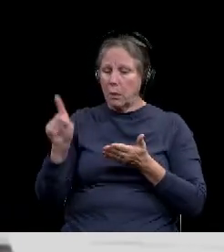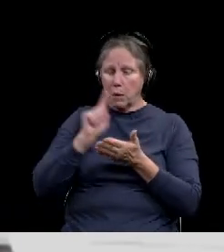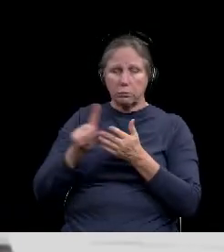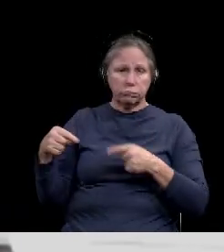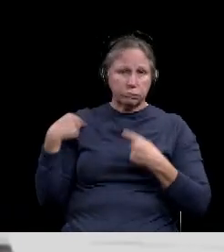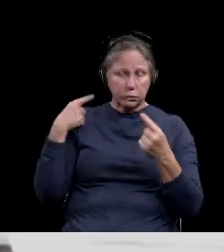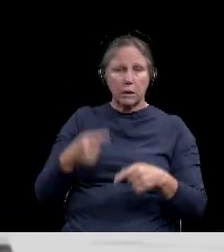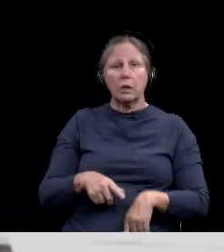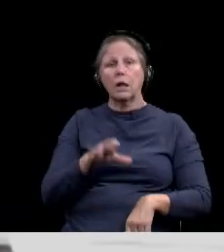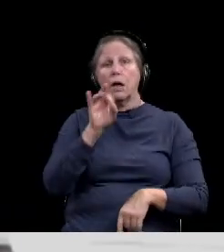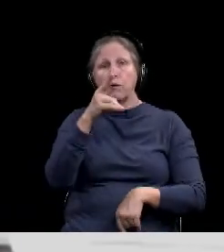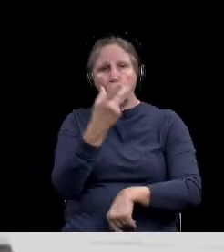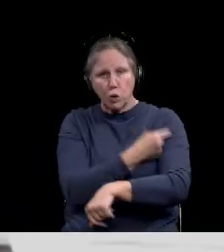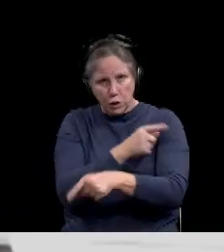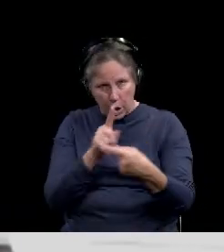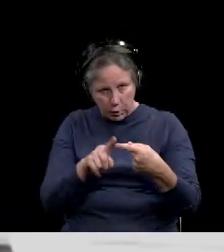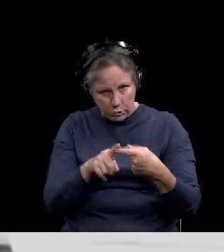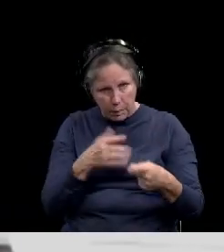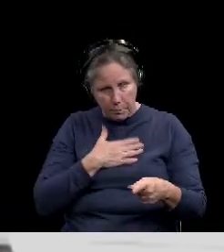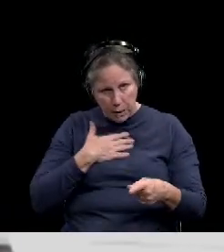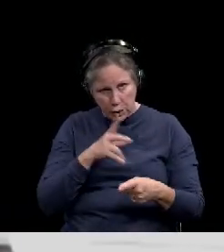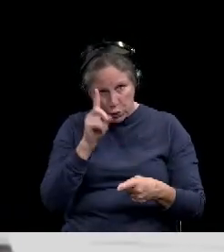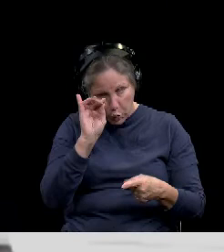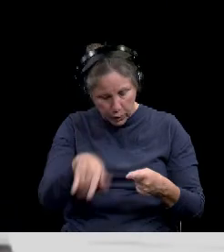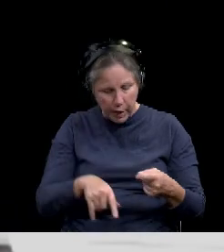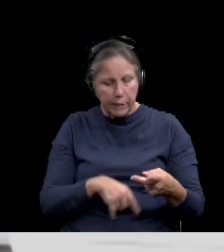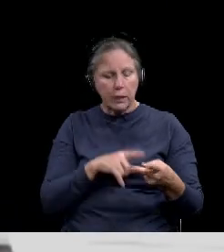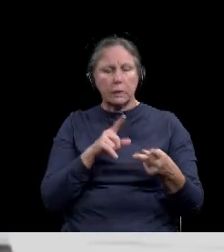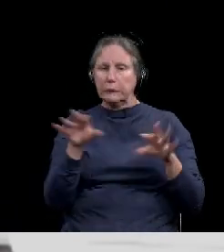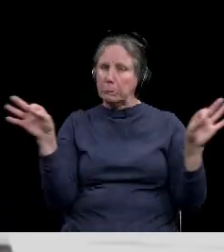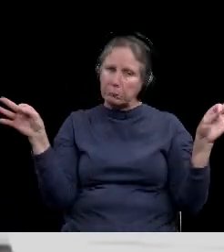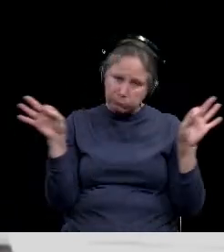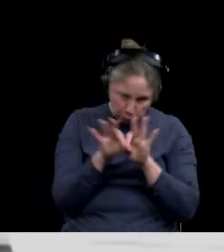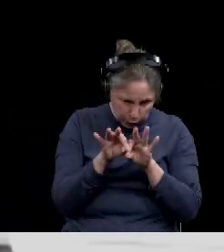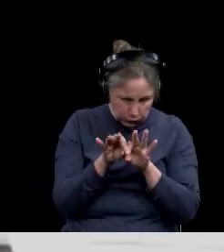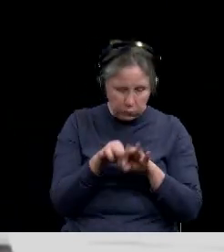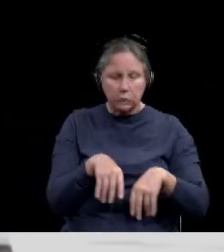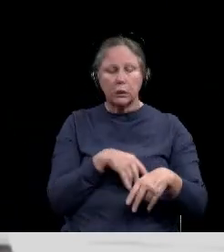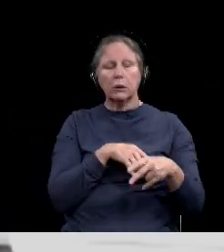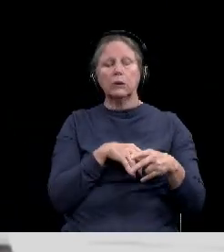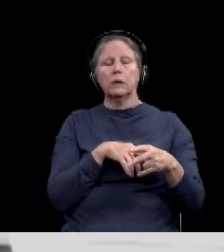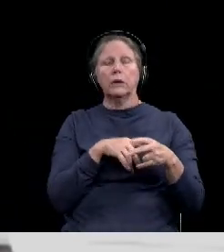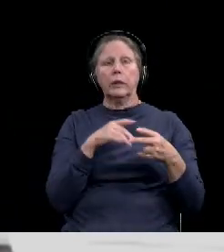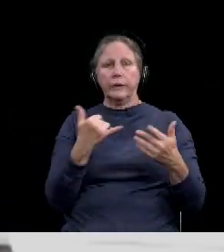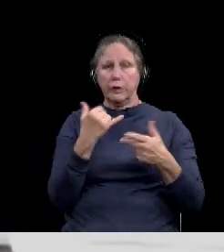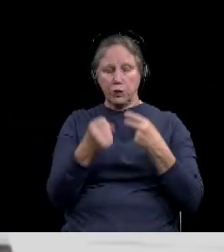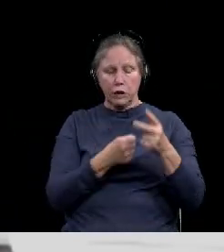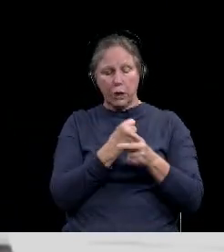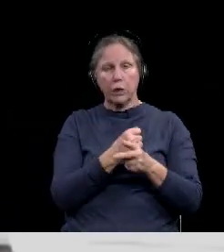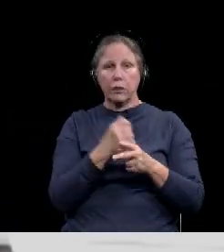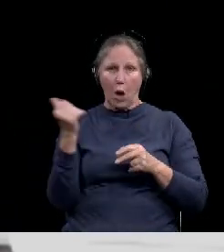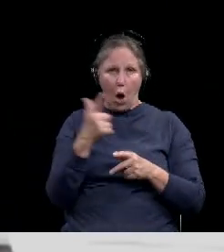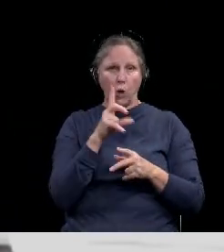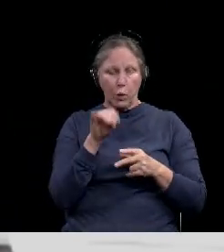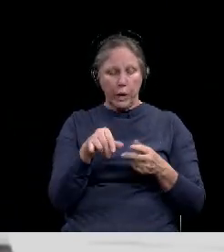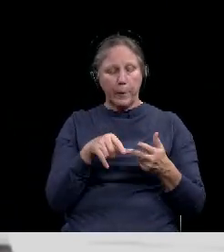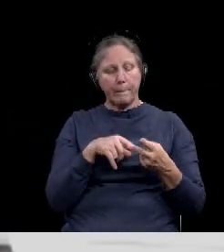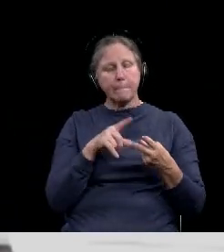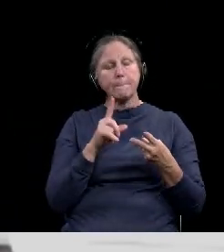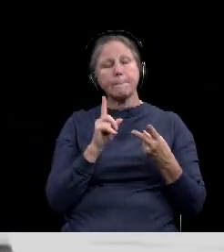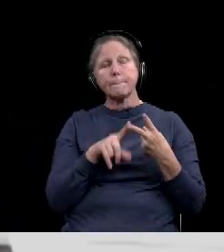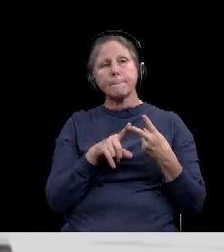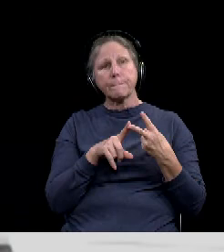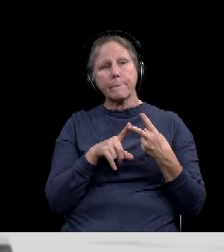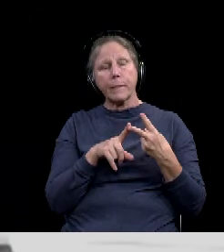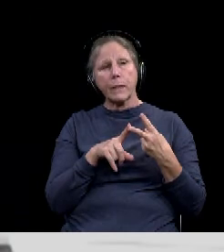make sure you get your flu vaccine. It's, uh, it's very important this, uh, this season that, uh, that we all participate in that. Um,